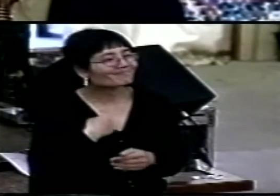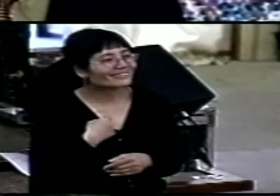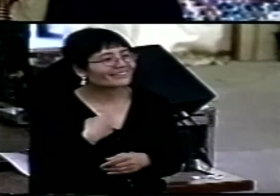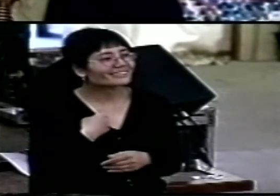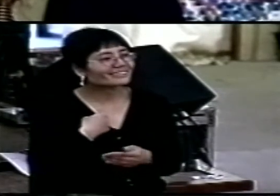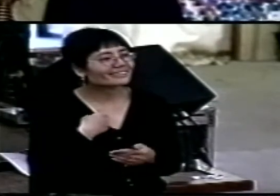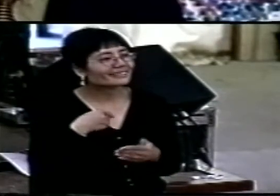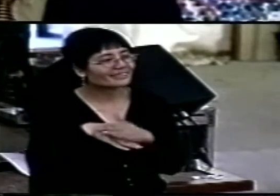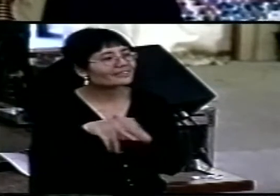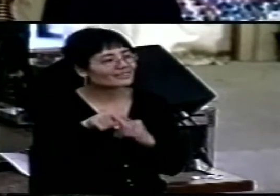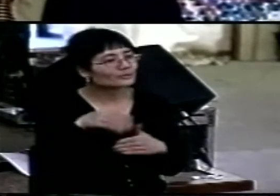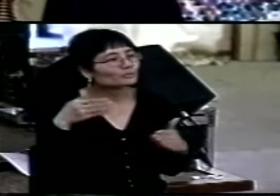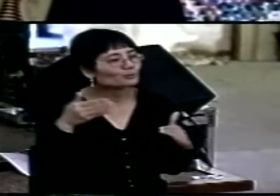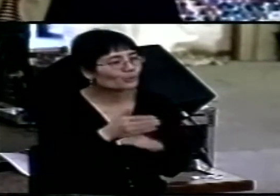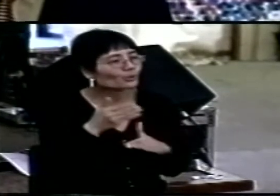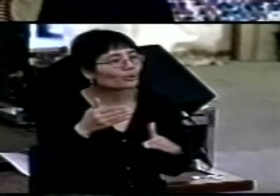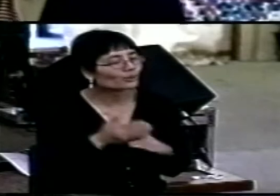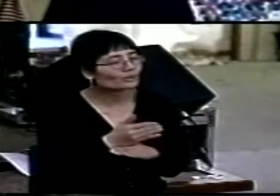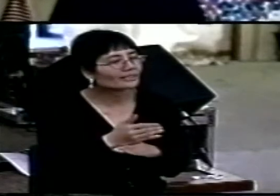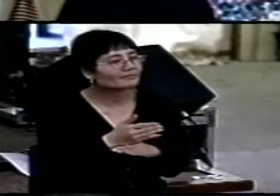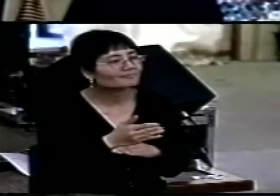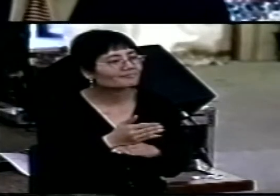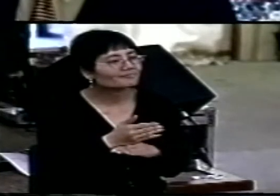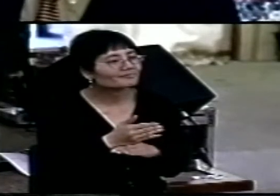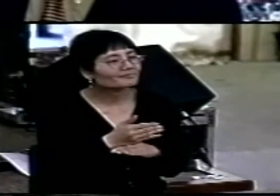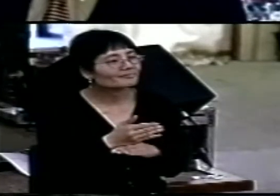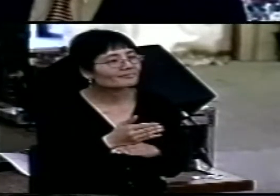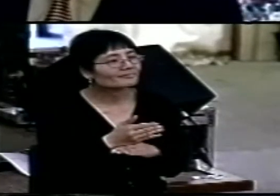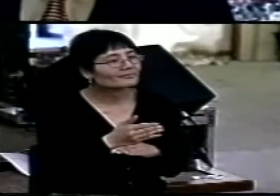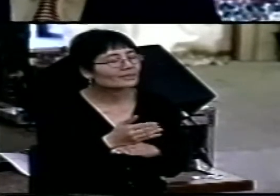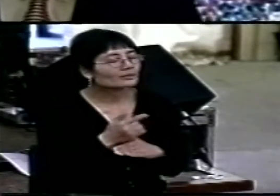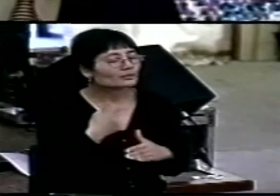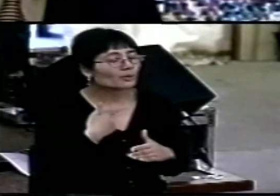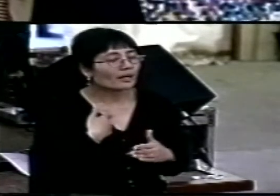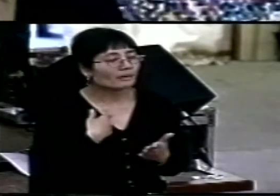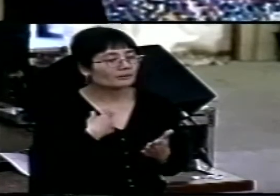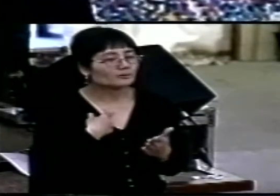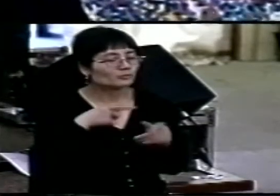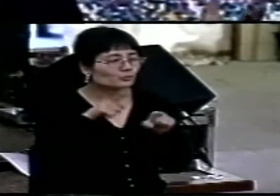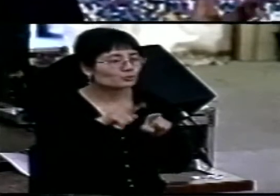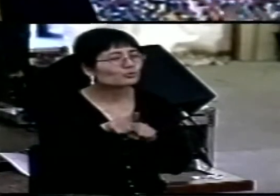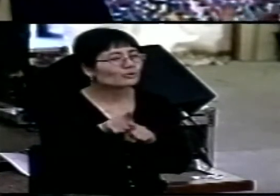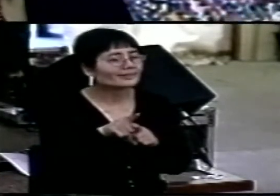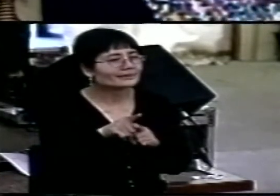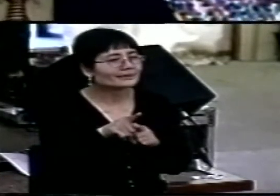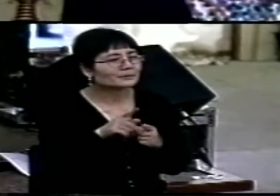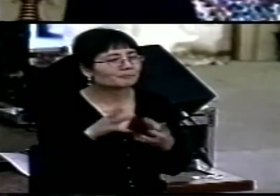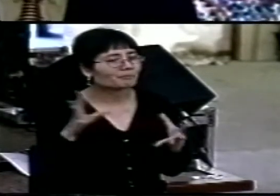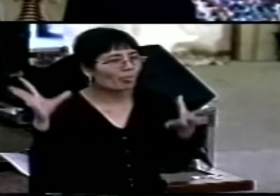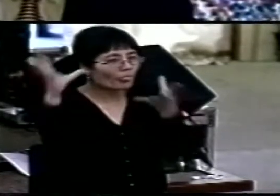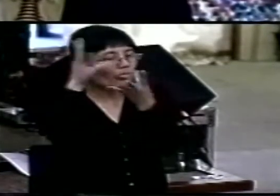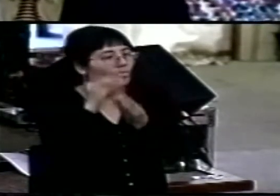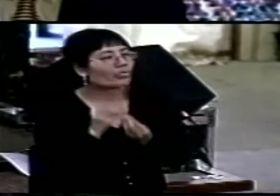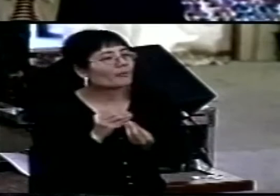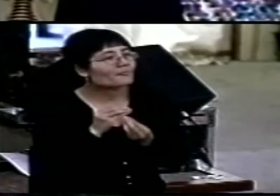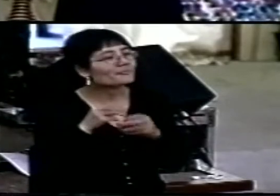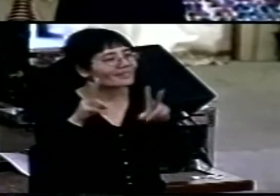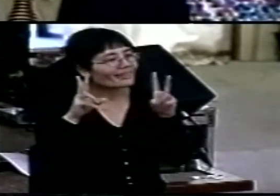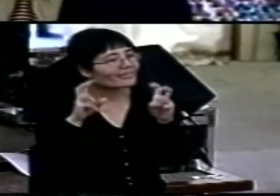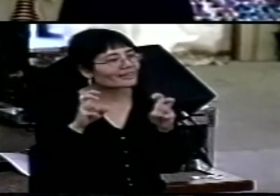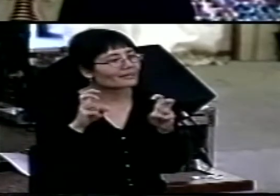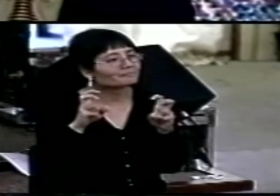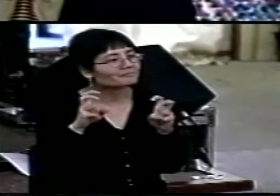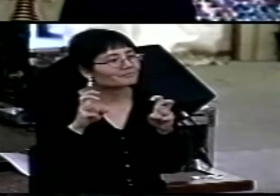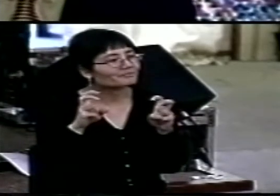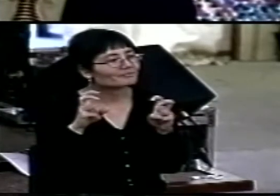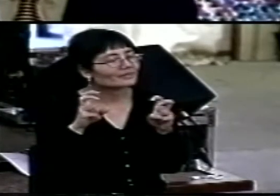together in the word is something which consolidates what this convention theme has